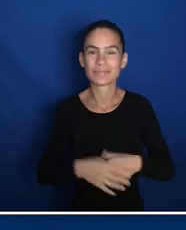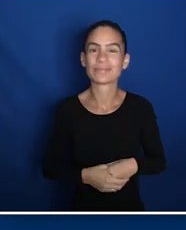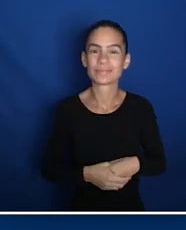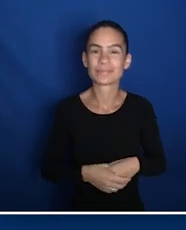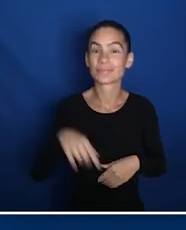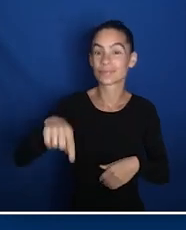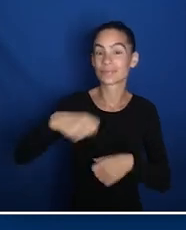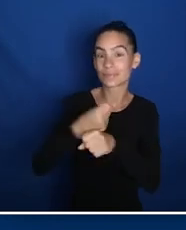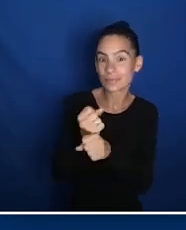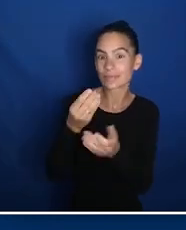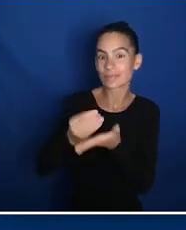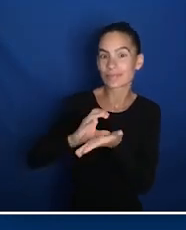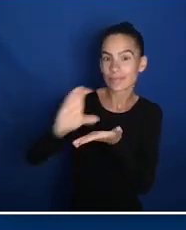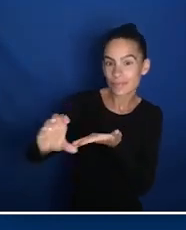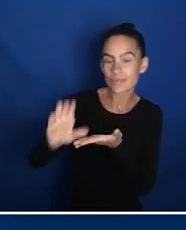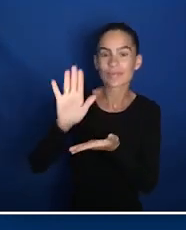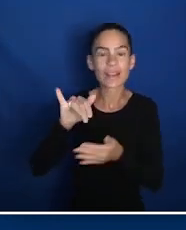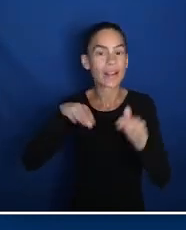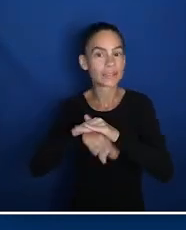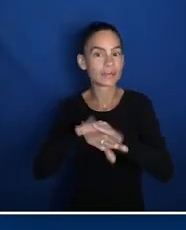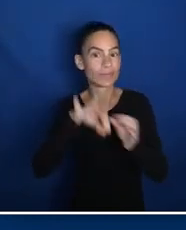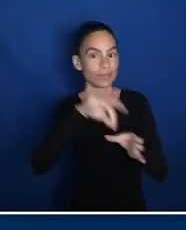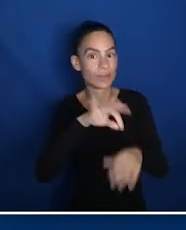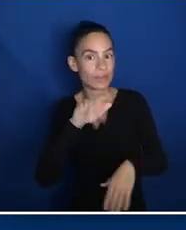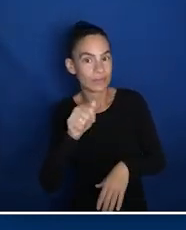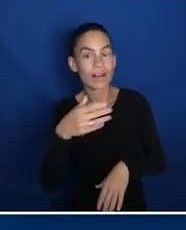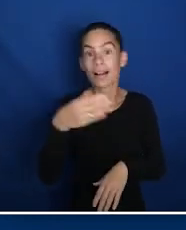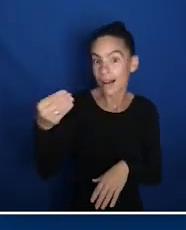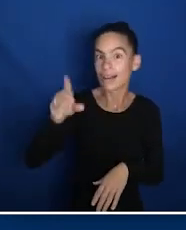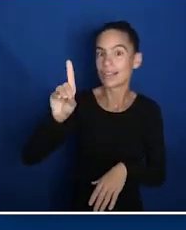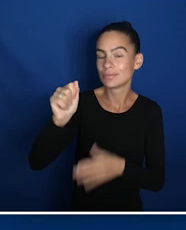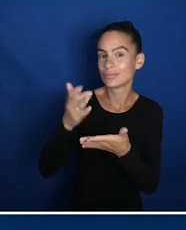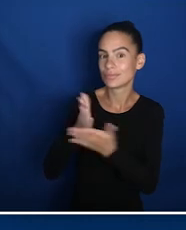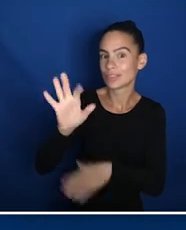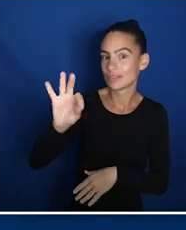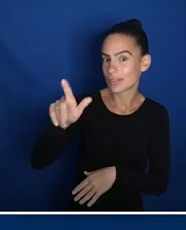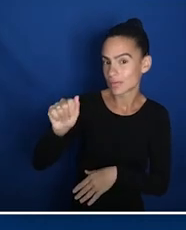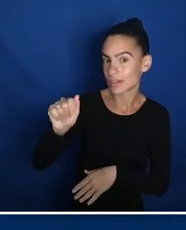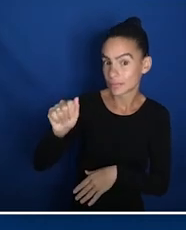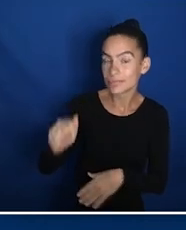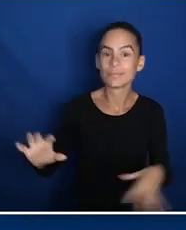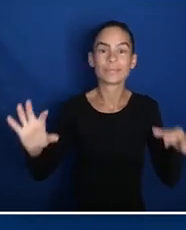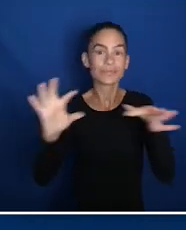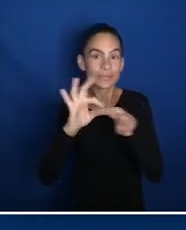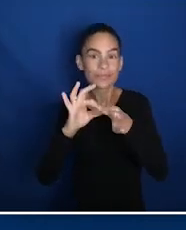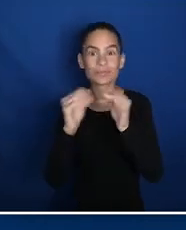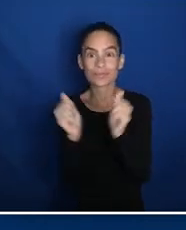you. These materials were produced and funded by Access the Vote Florida and Disability Rights Florida